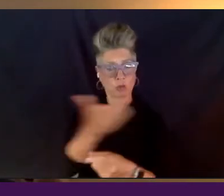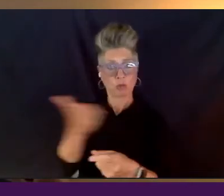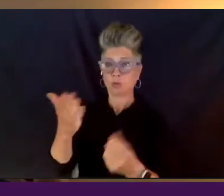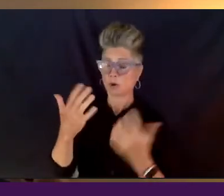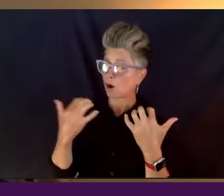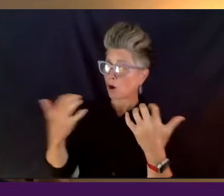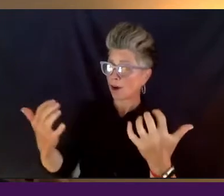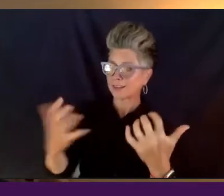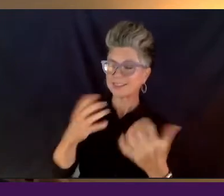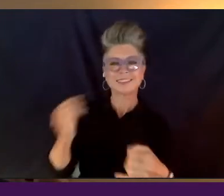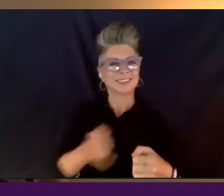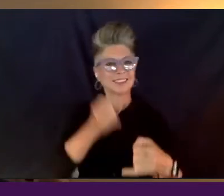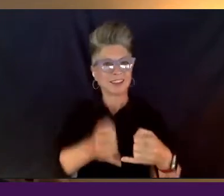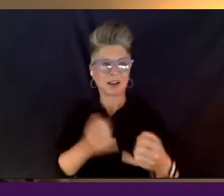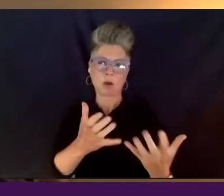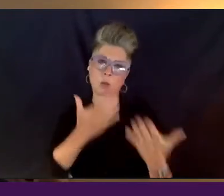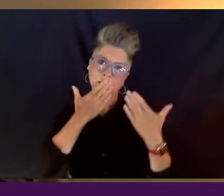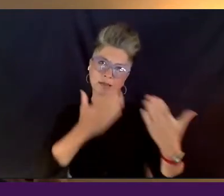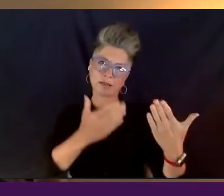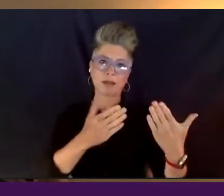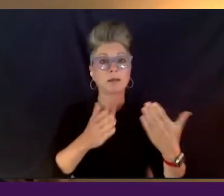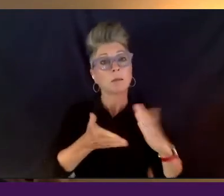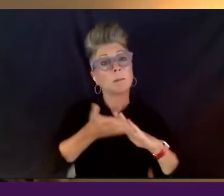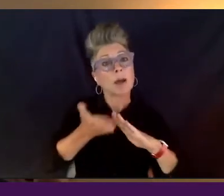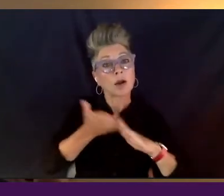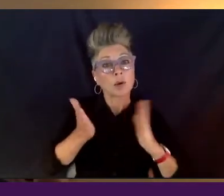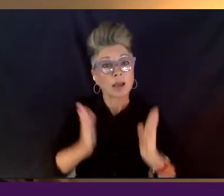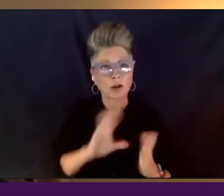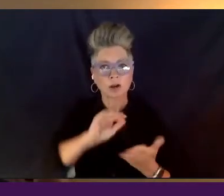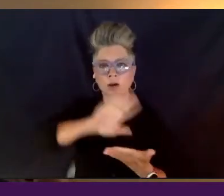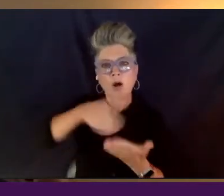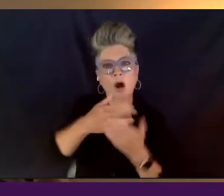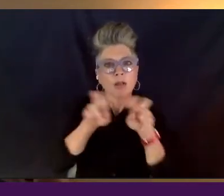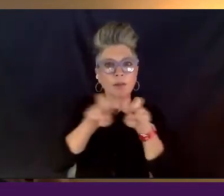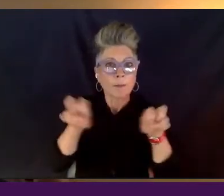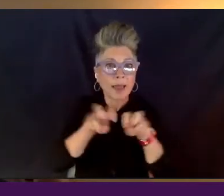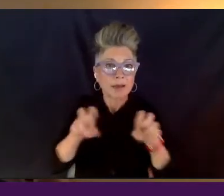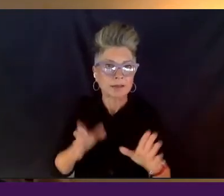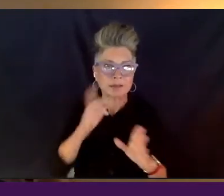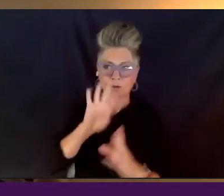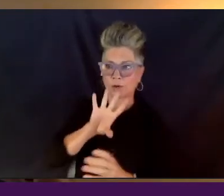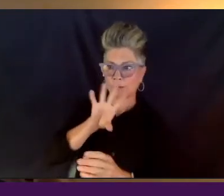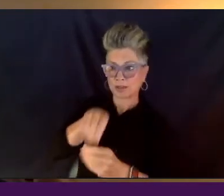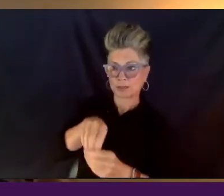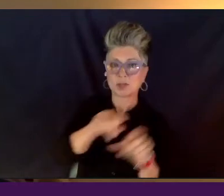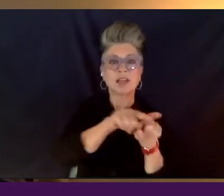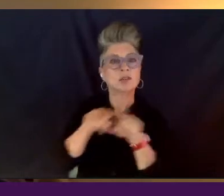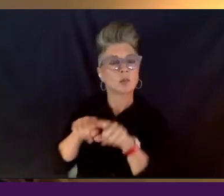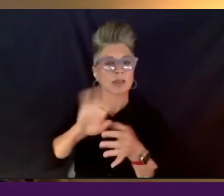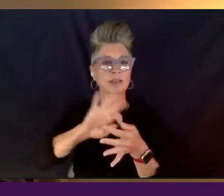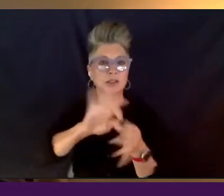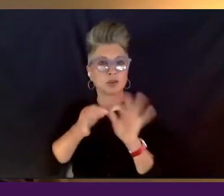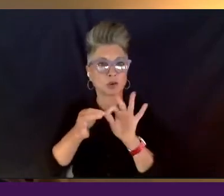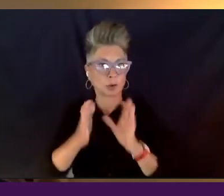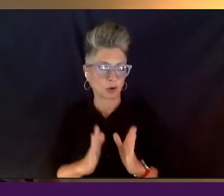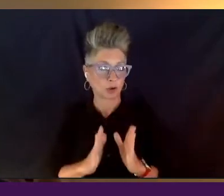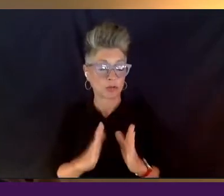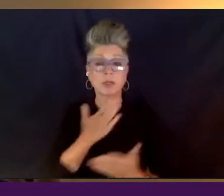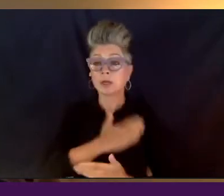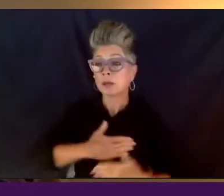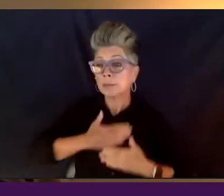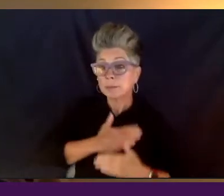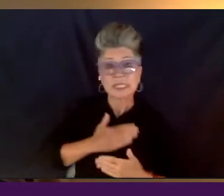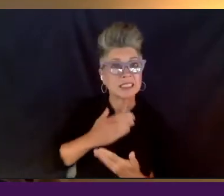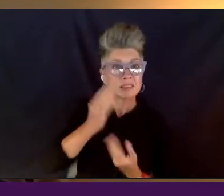And finally, I want to thank our moderator and all of our panelists for participating as well as our interpreters. Please note that if you have